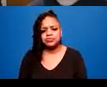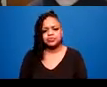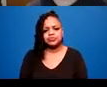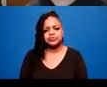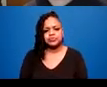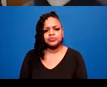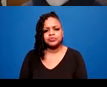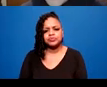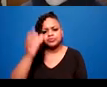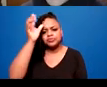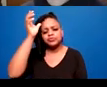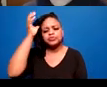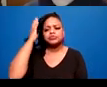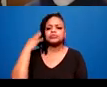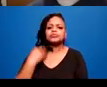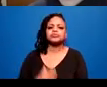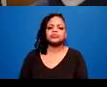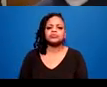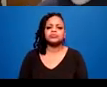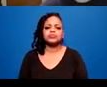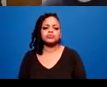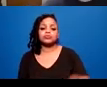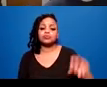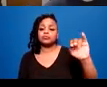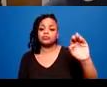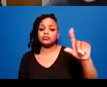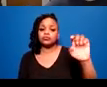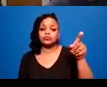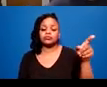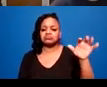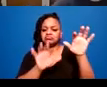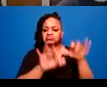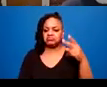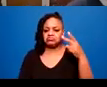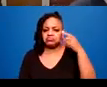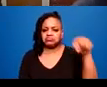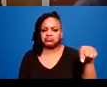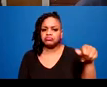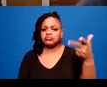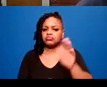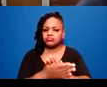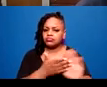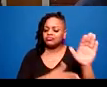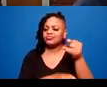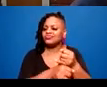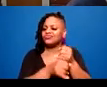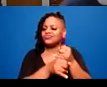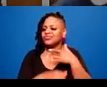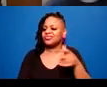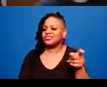Nicole wrote post-secondary education institutions, i.e. college or university, hospital,